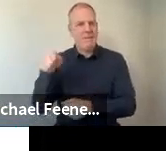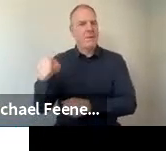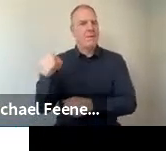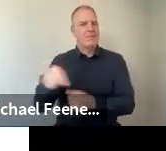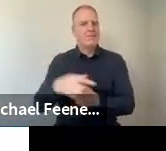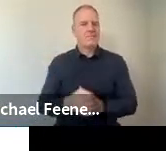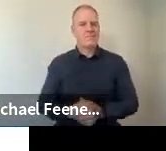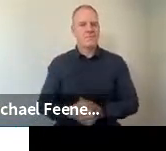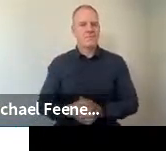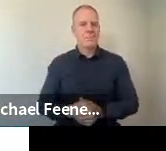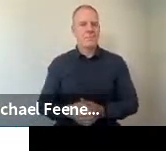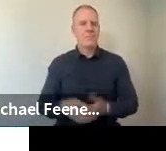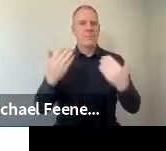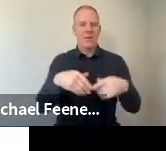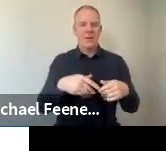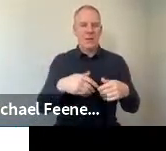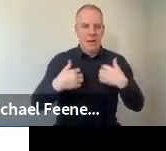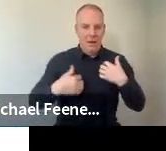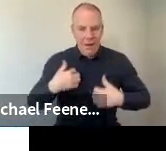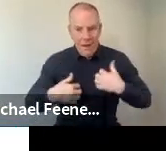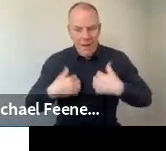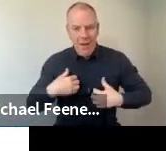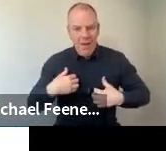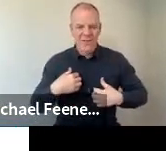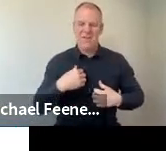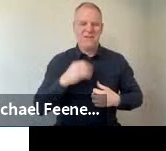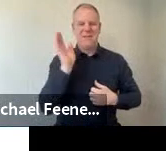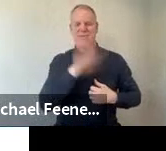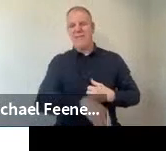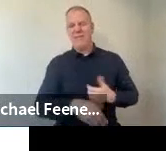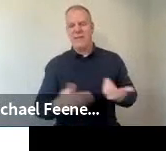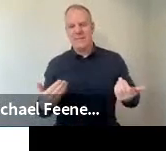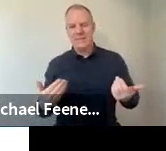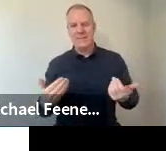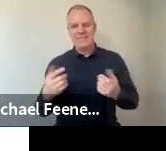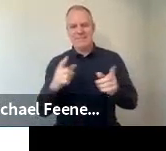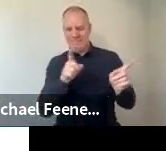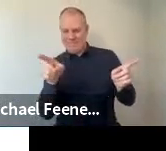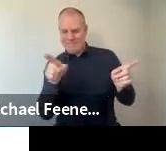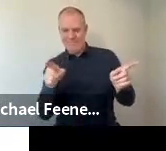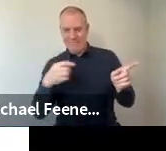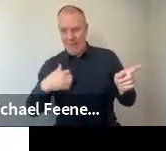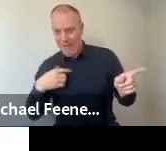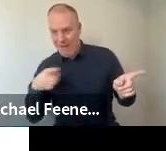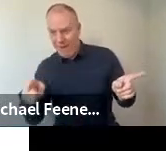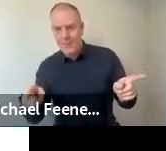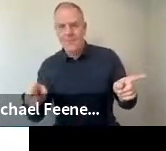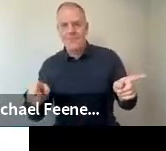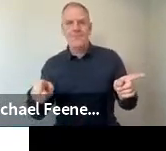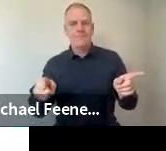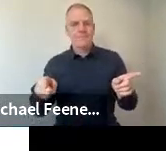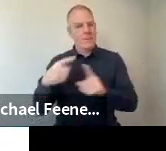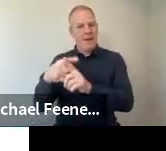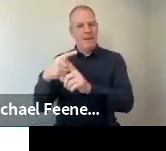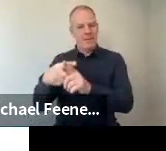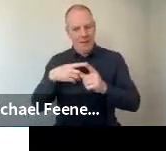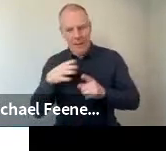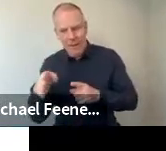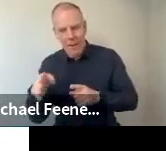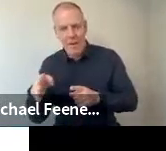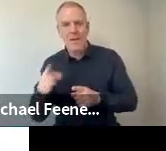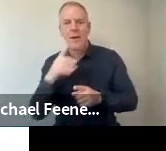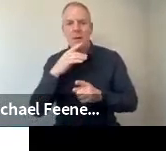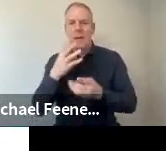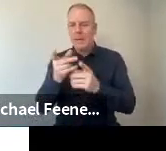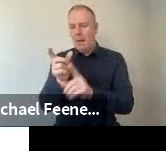versus uninteresting. Very much skewed in the positive direction, but with